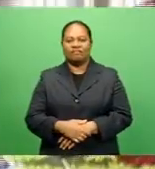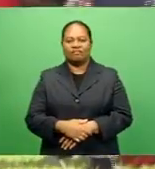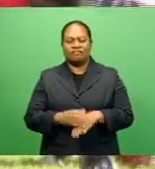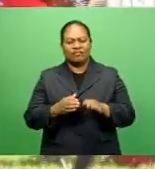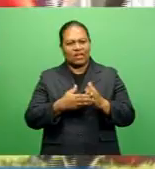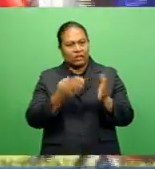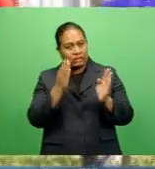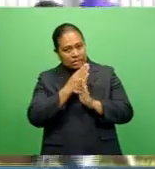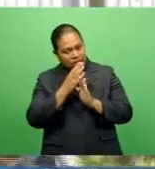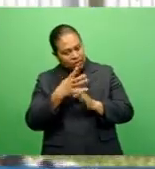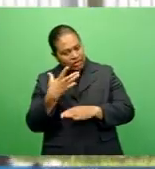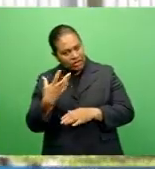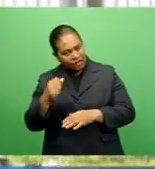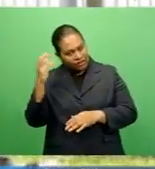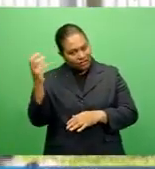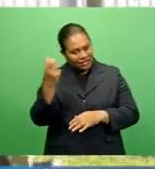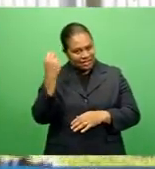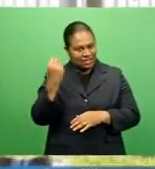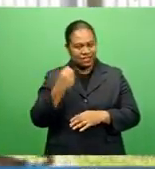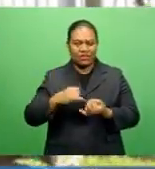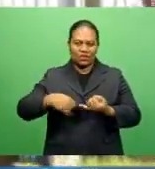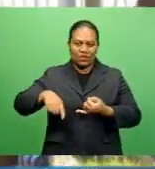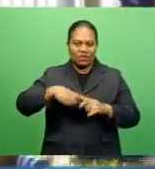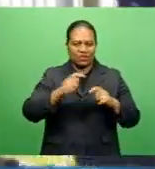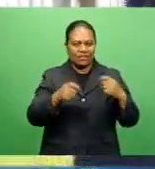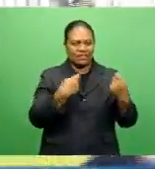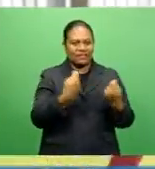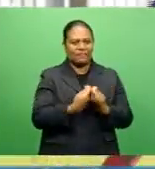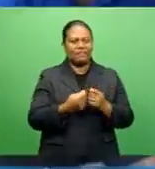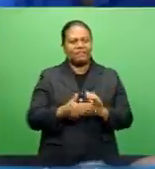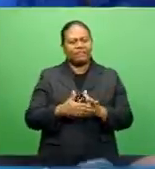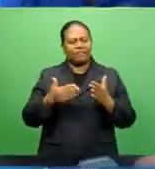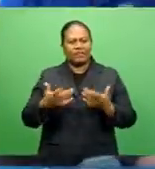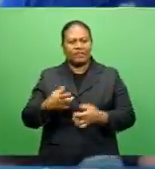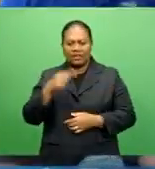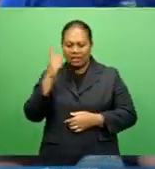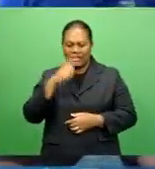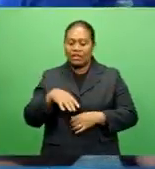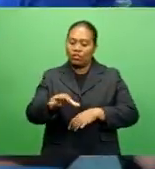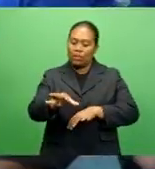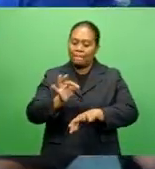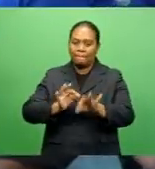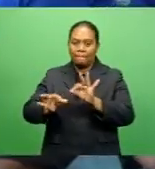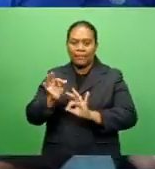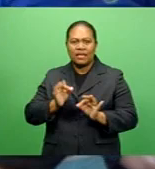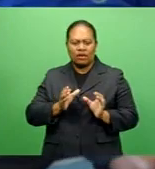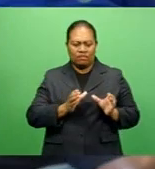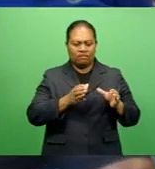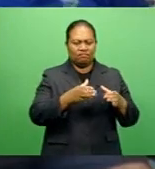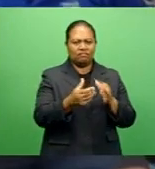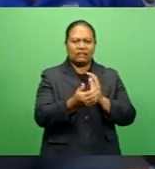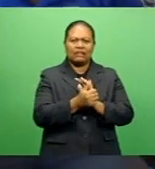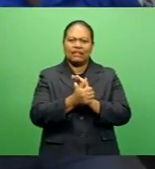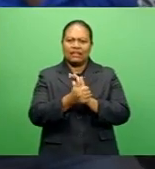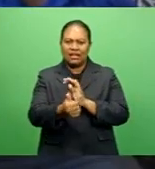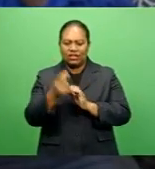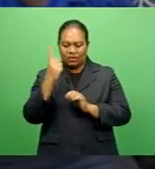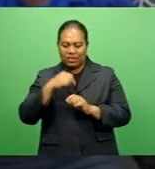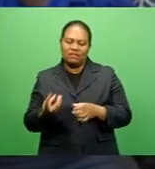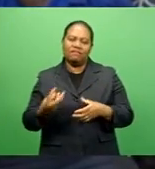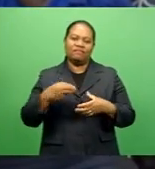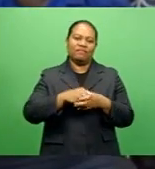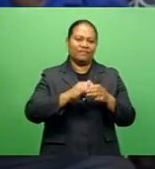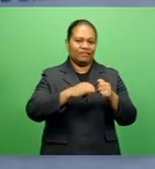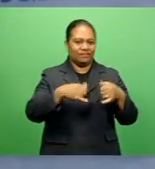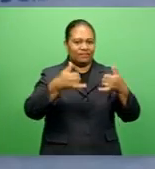secret to Suva's success is its club competition, where they are able to peak from a pool of talented players to be part of the Skipper